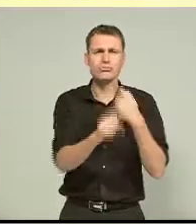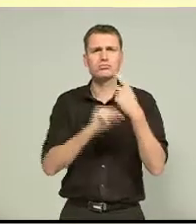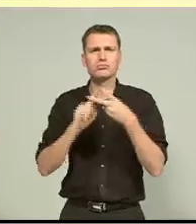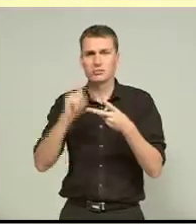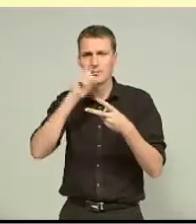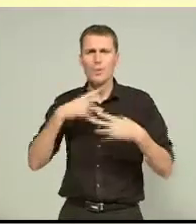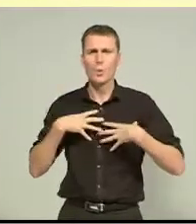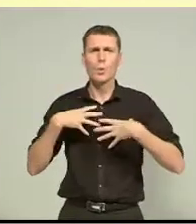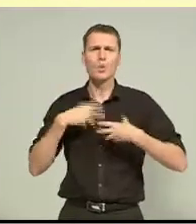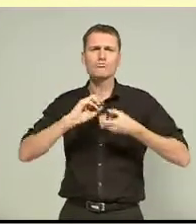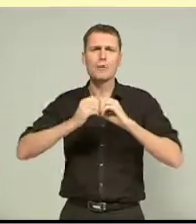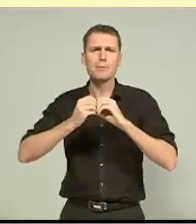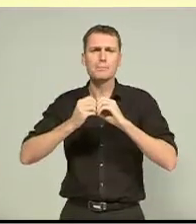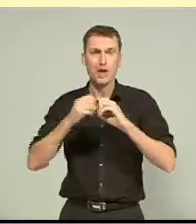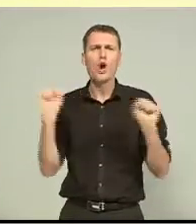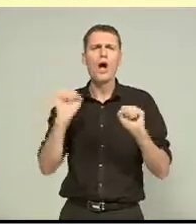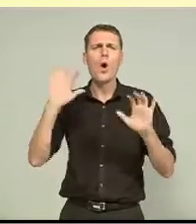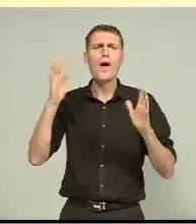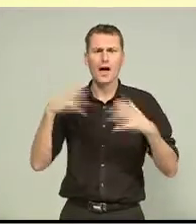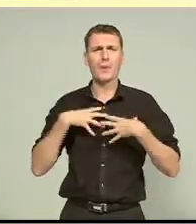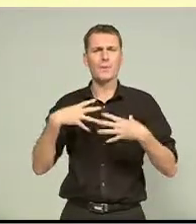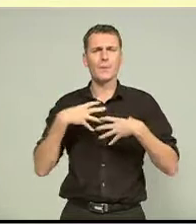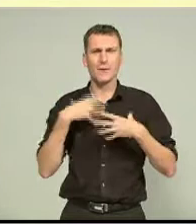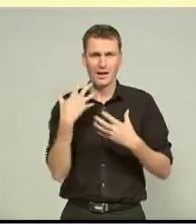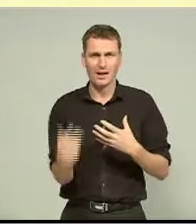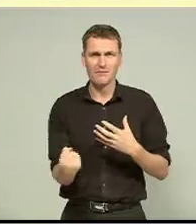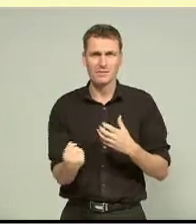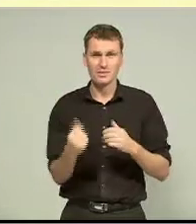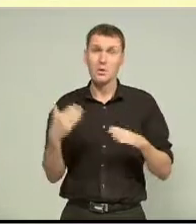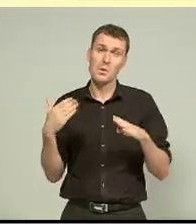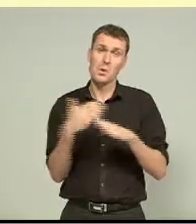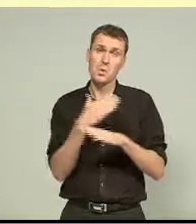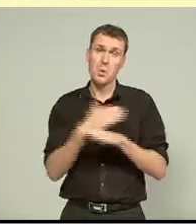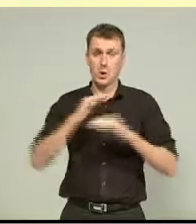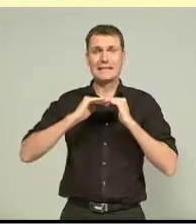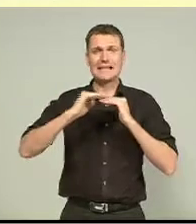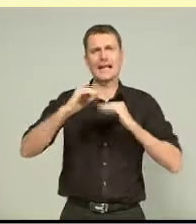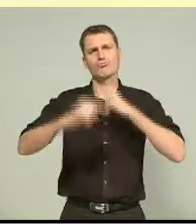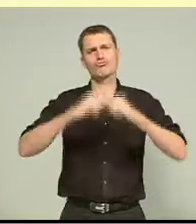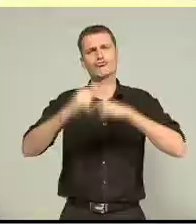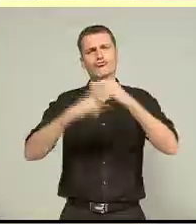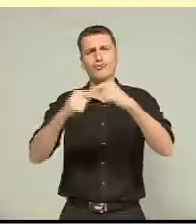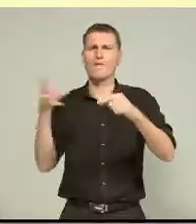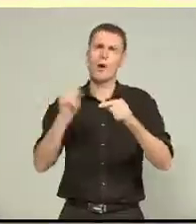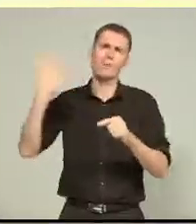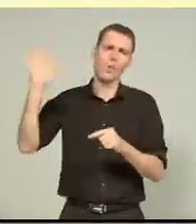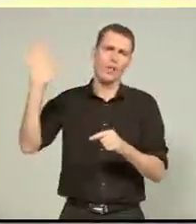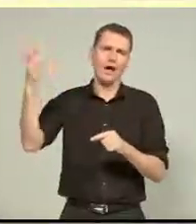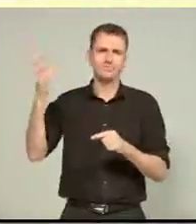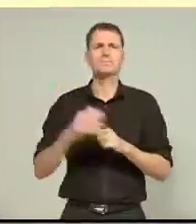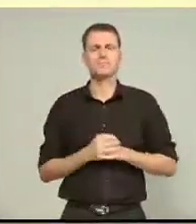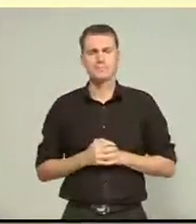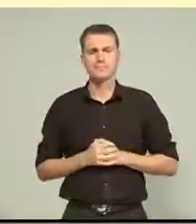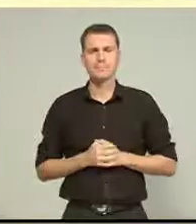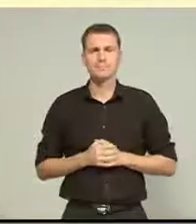patients which you get in cold weather and just pretty much workload is pretty much steady within the Canterbury region due to this weather. This isn't the first time